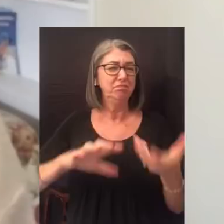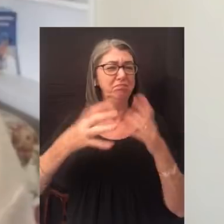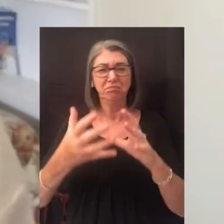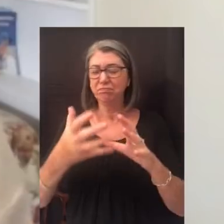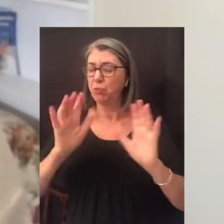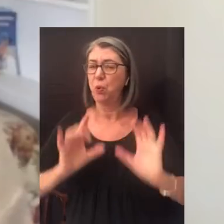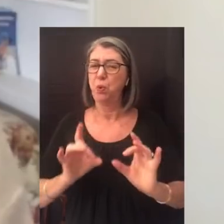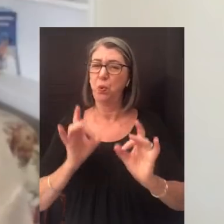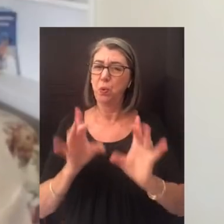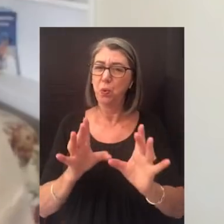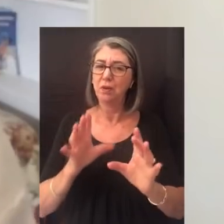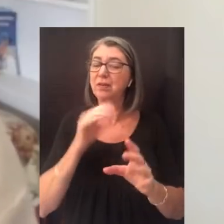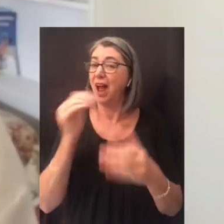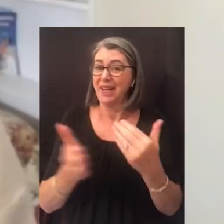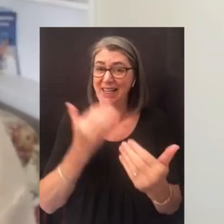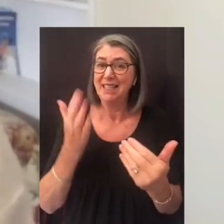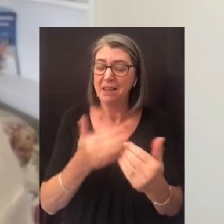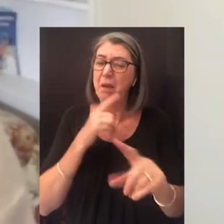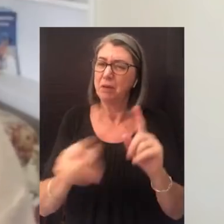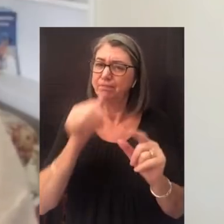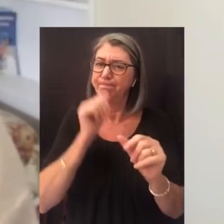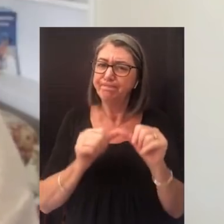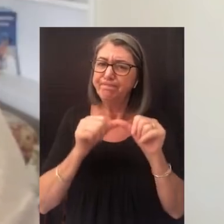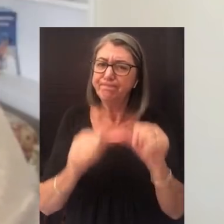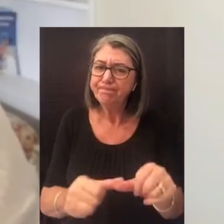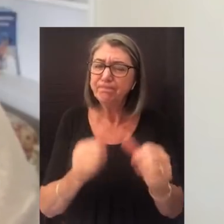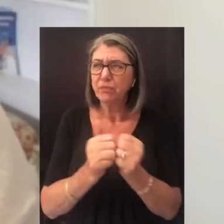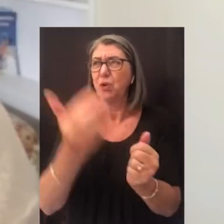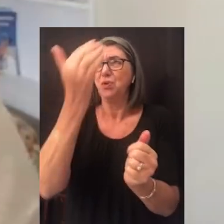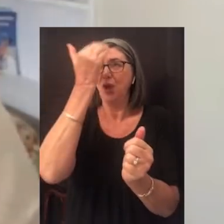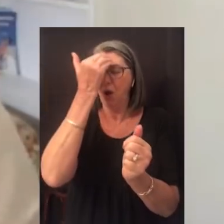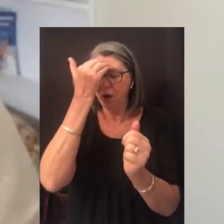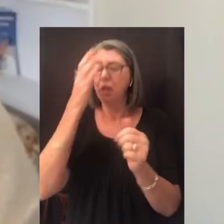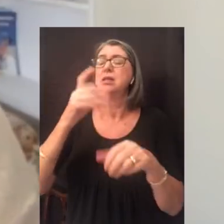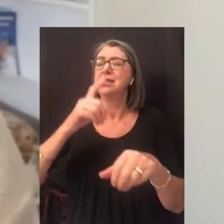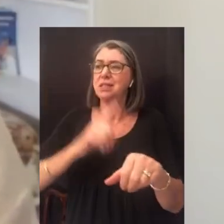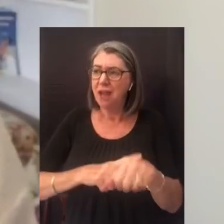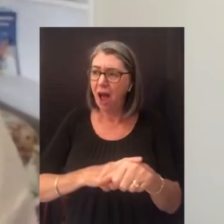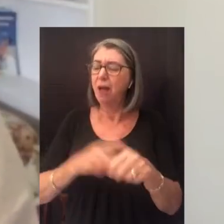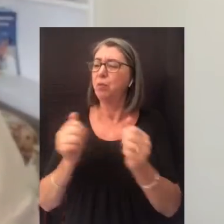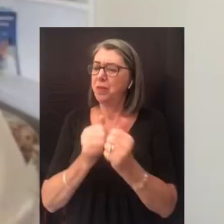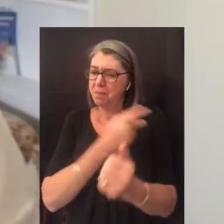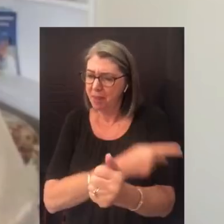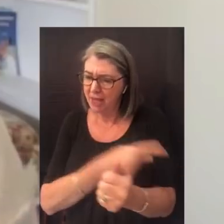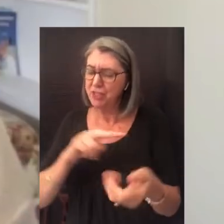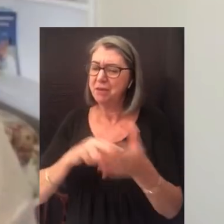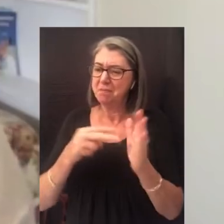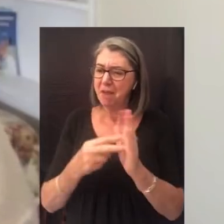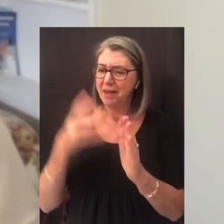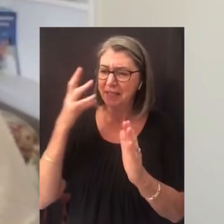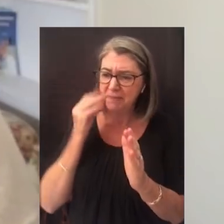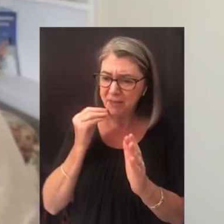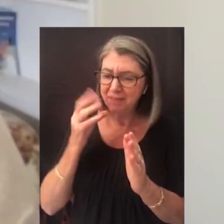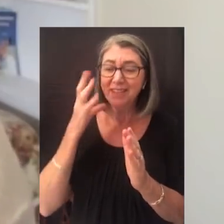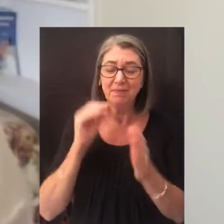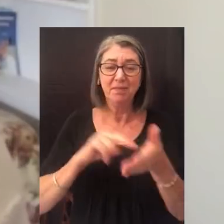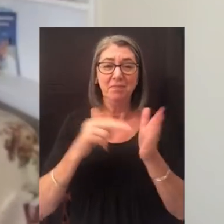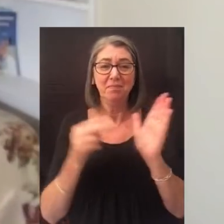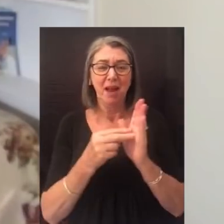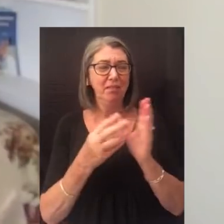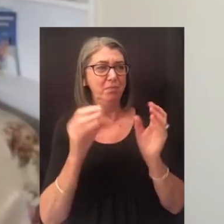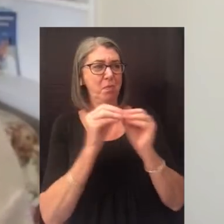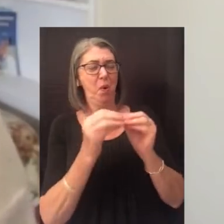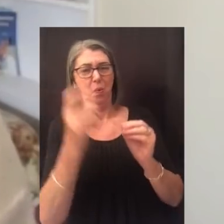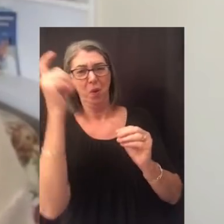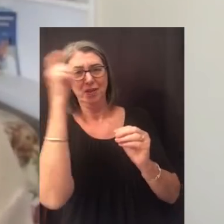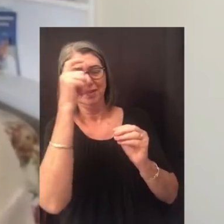It was not easy, but I persevered with the full knowledge that time at the bedside meant experience, and experience meant gained wisdom.